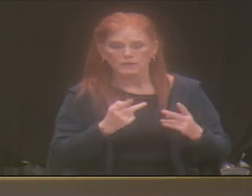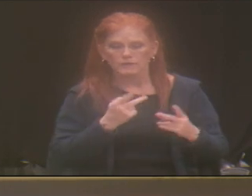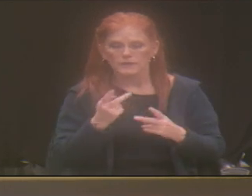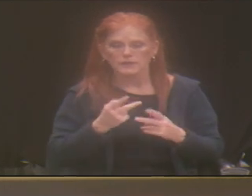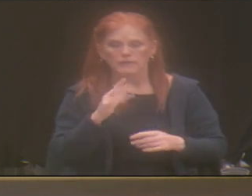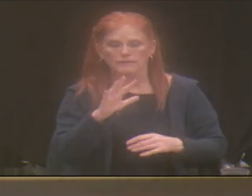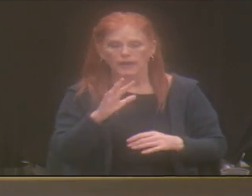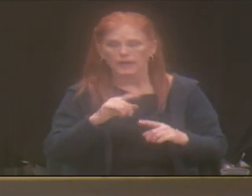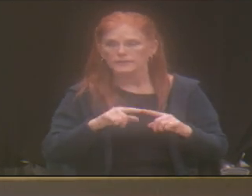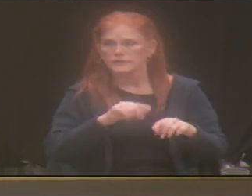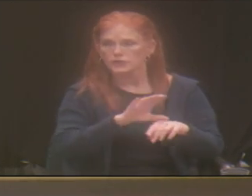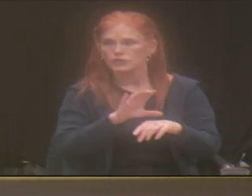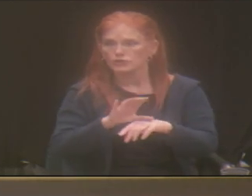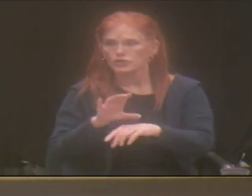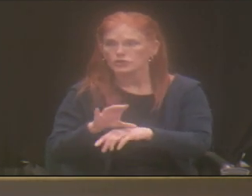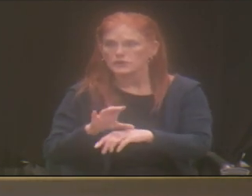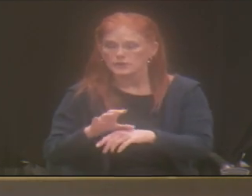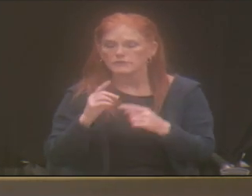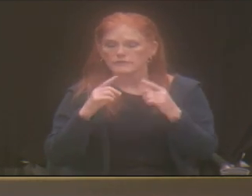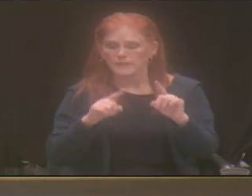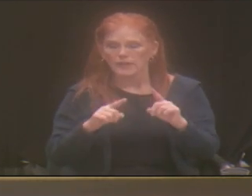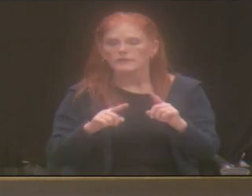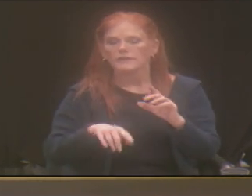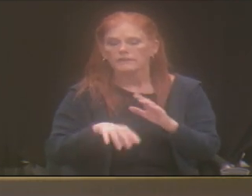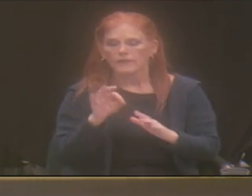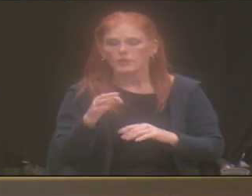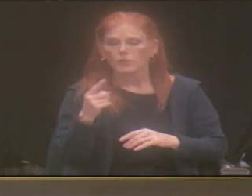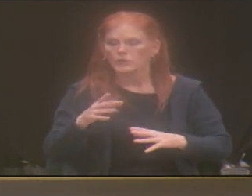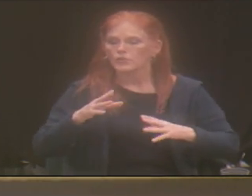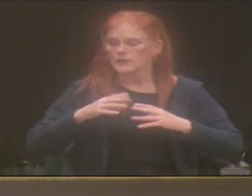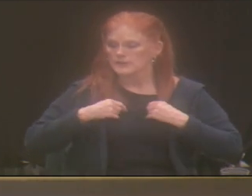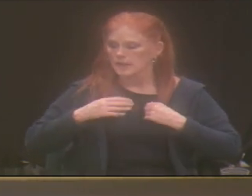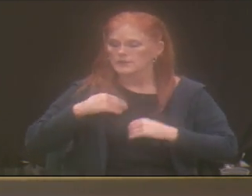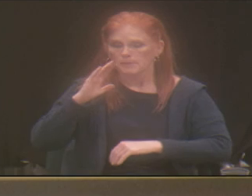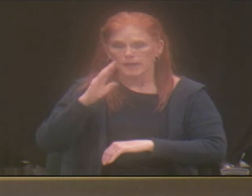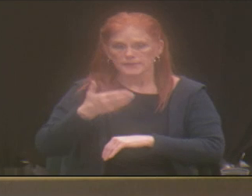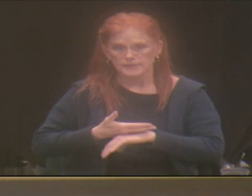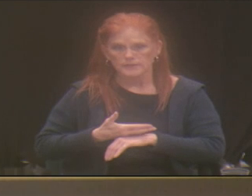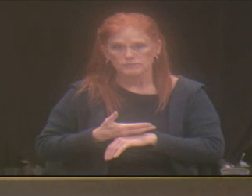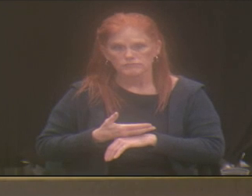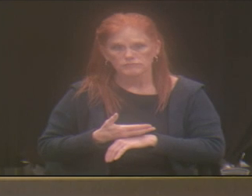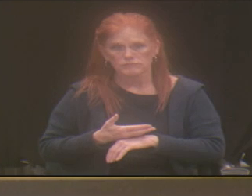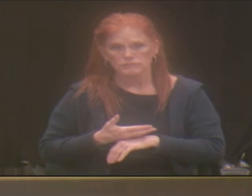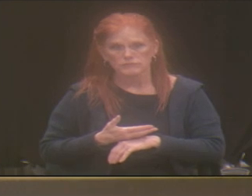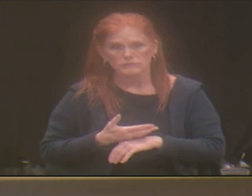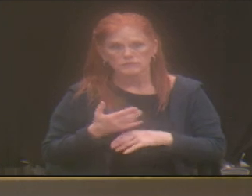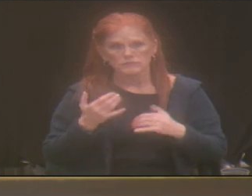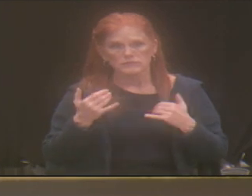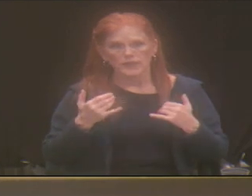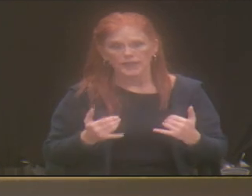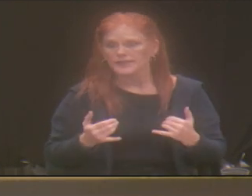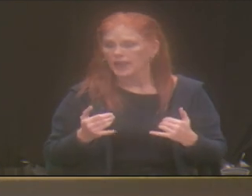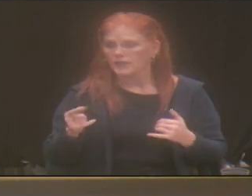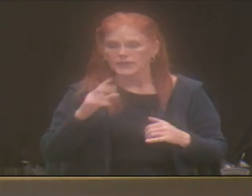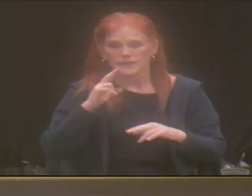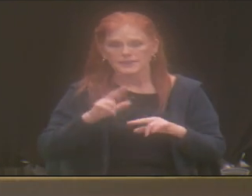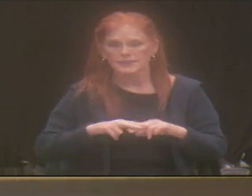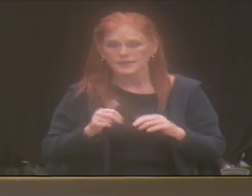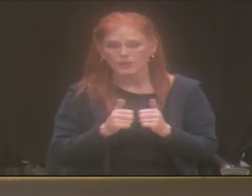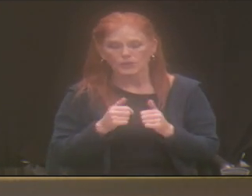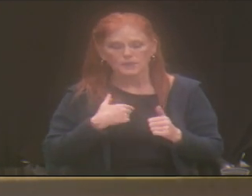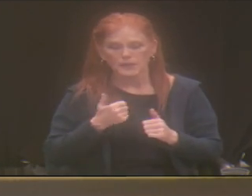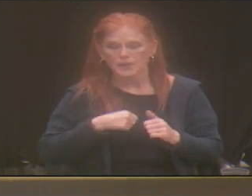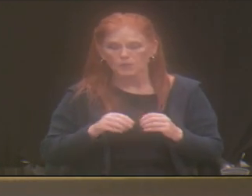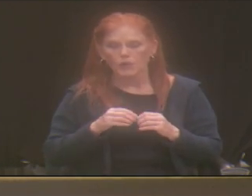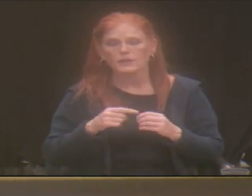found one that I saw as accepting of him. And now he doesn't sit with me anymore because he goes and